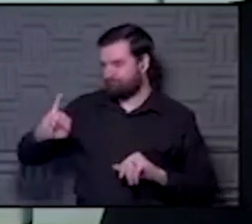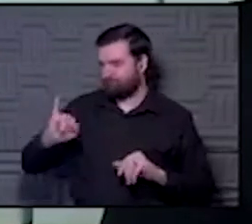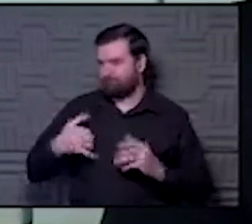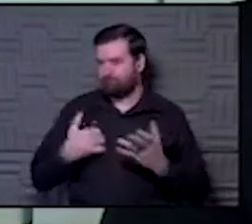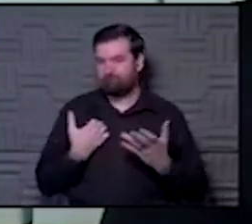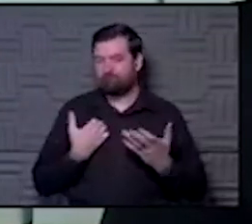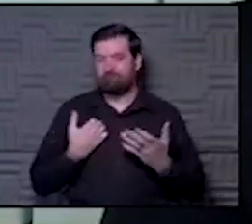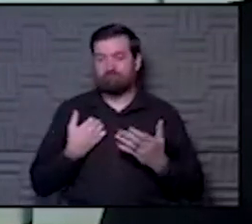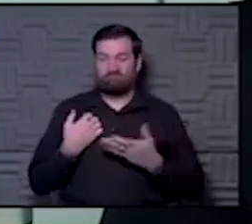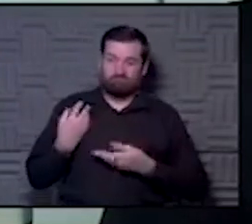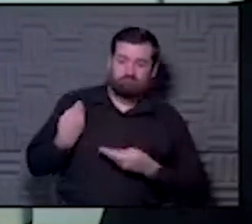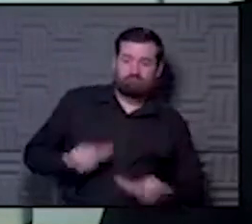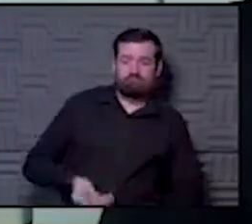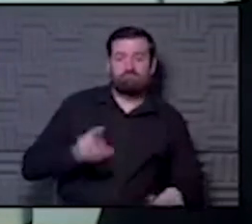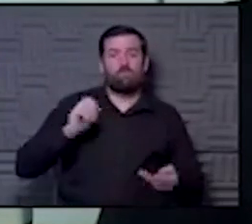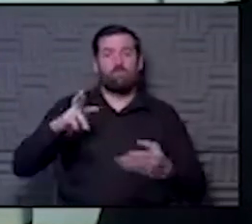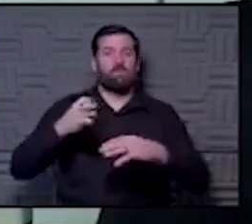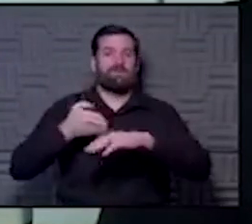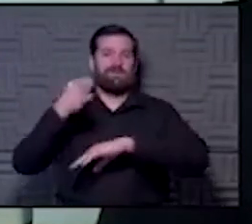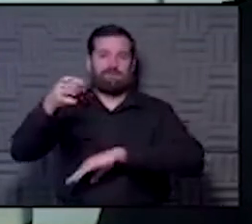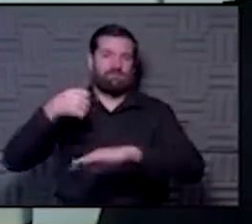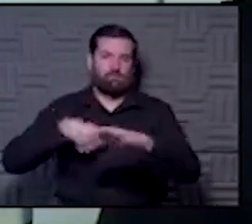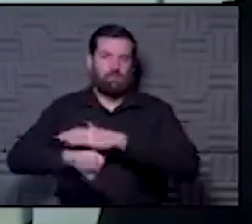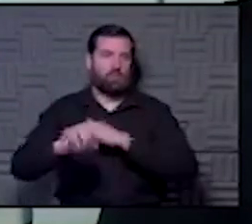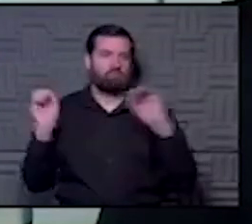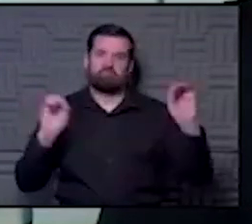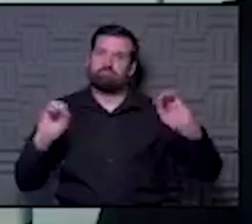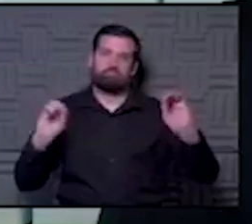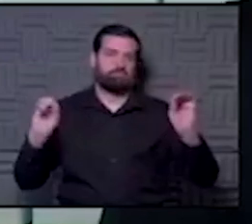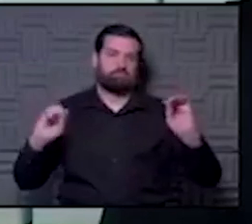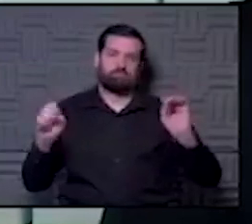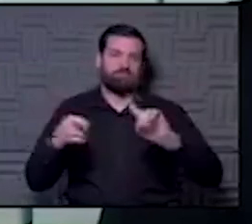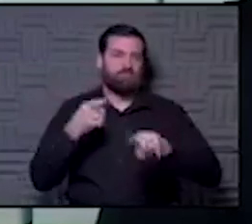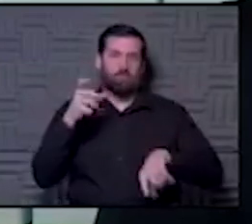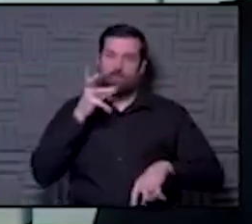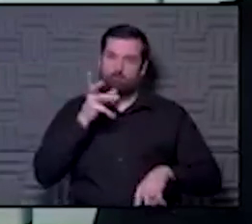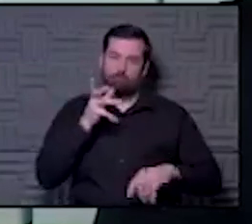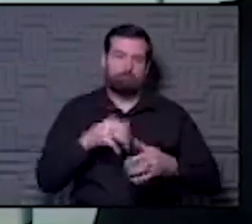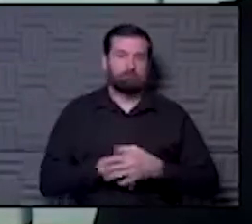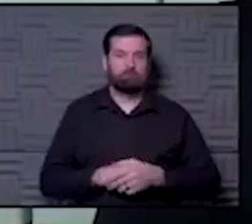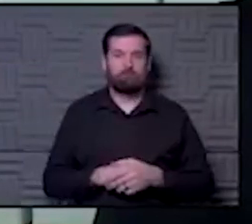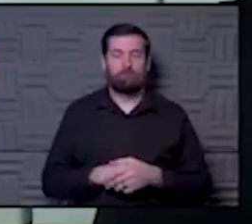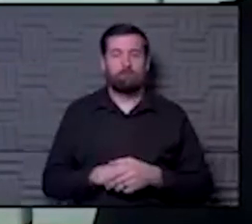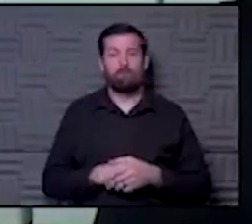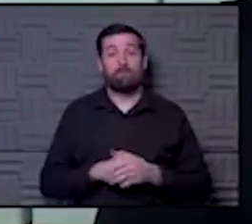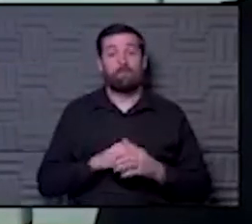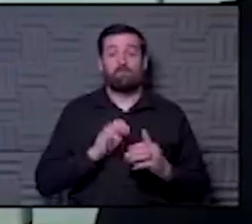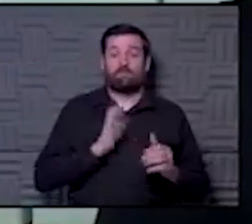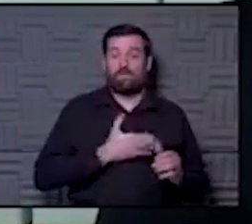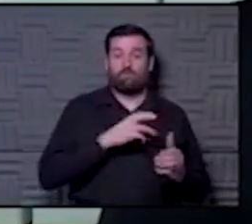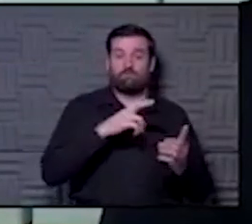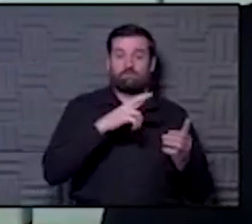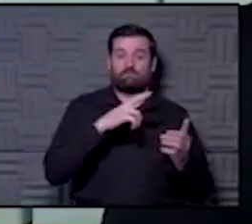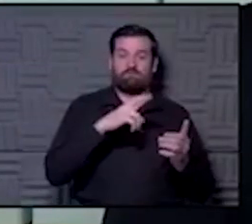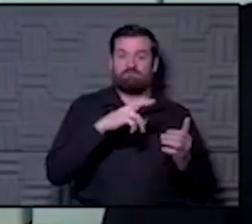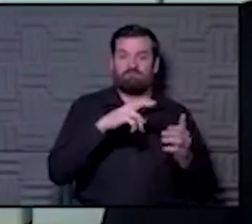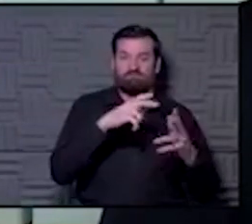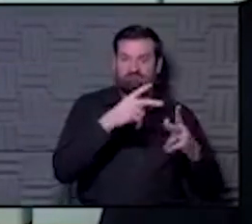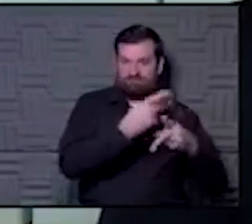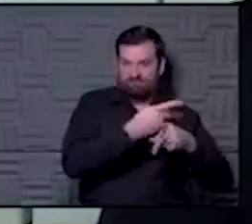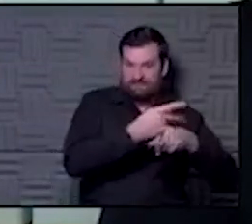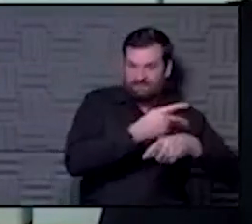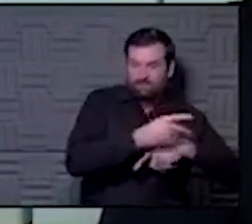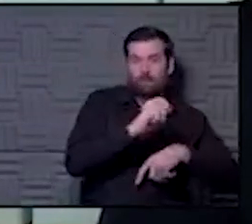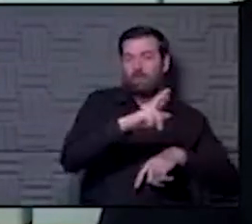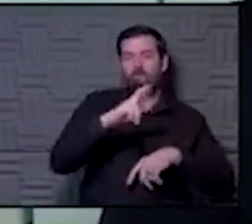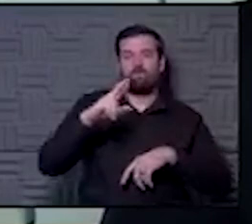congenitally or postnatally from infected moms in our NICU or nurseries. So I wouldn't, you